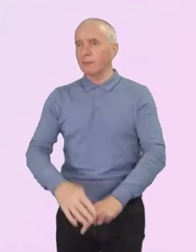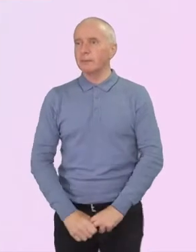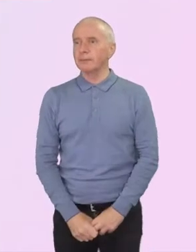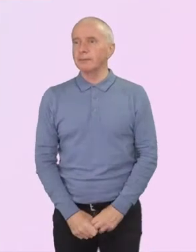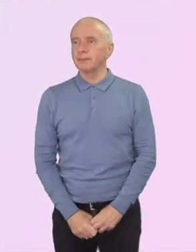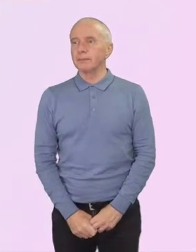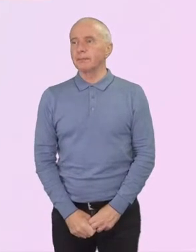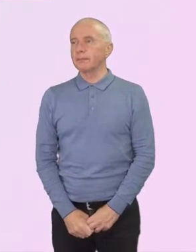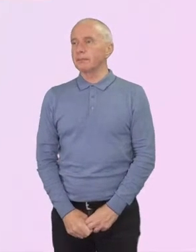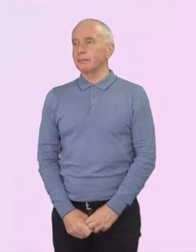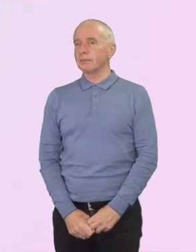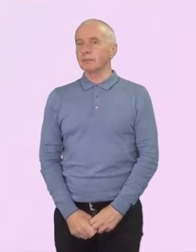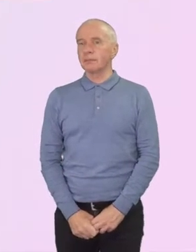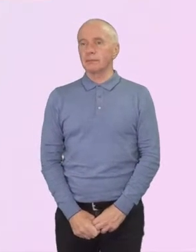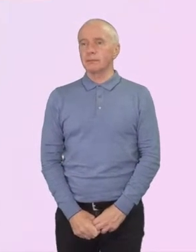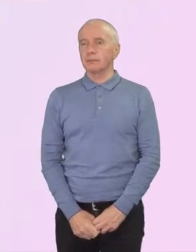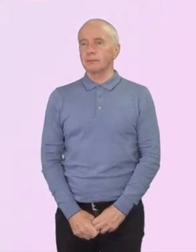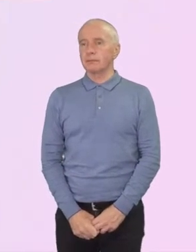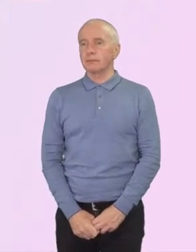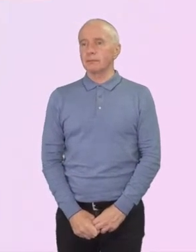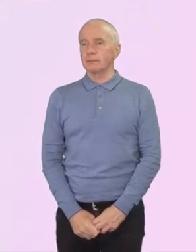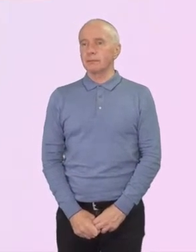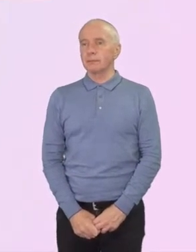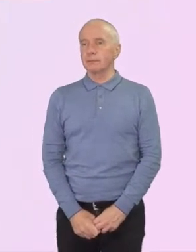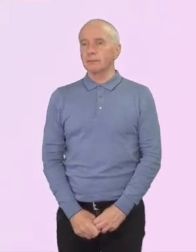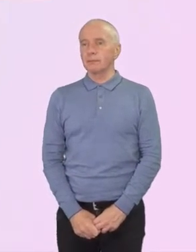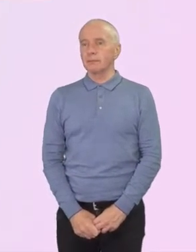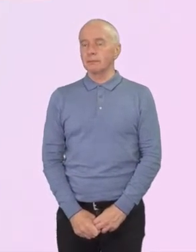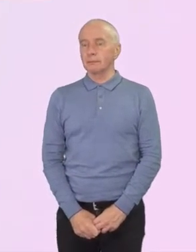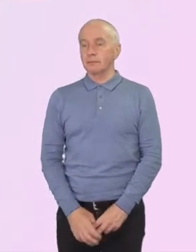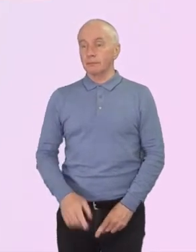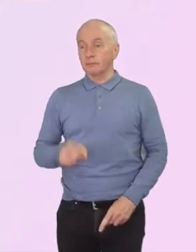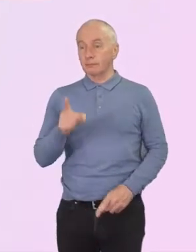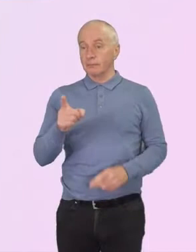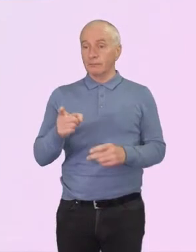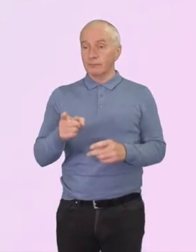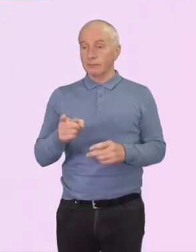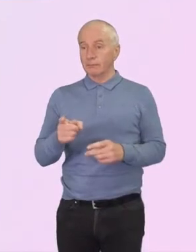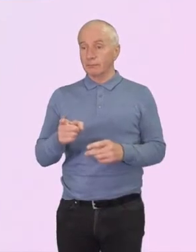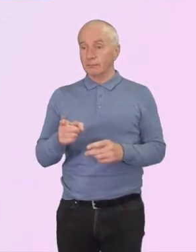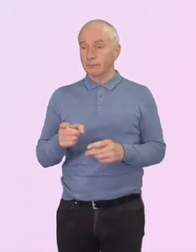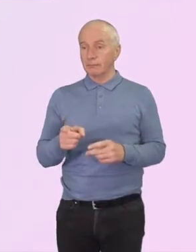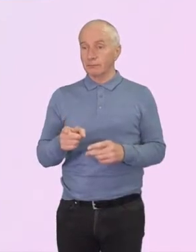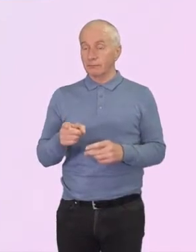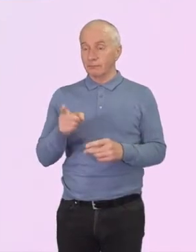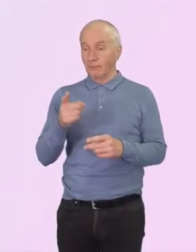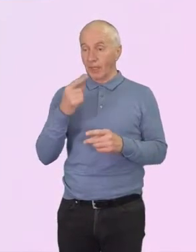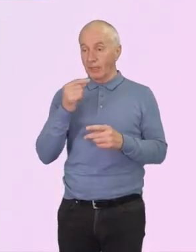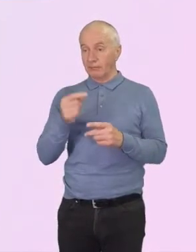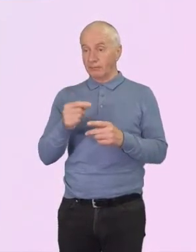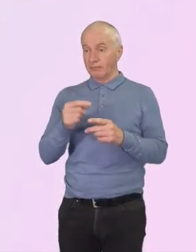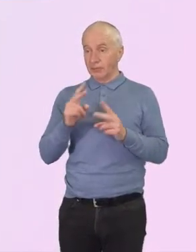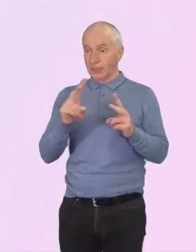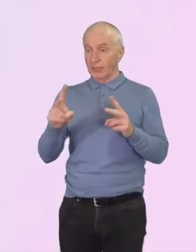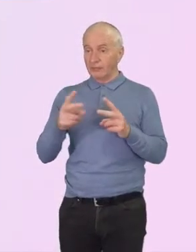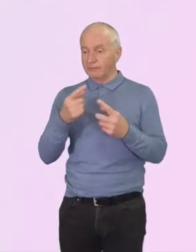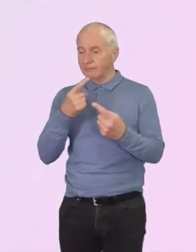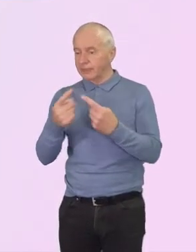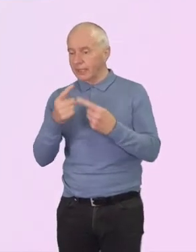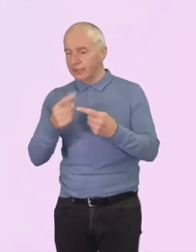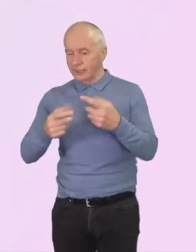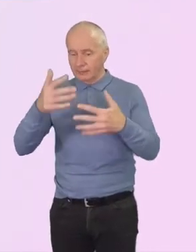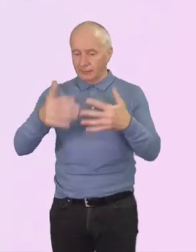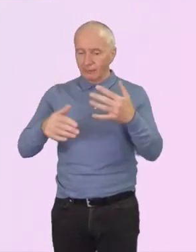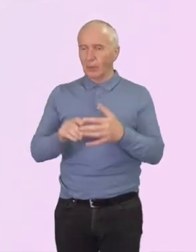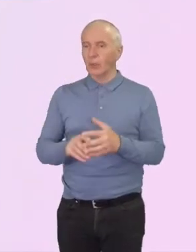So on this slide here you can see some data which was given to me by Arosha